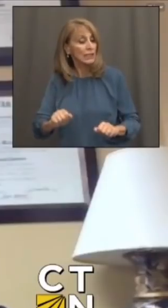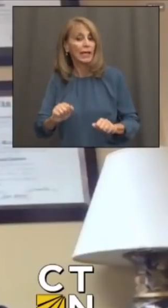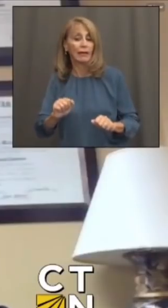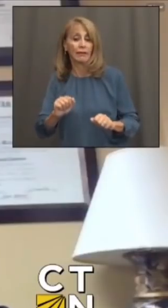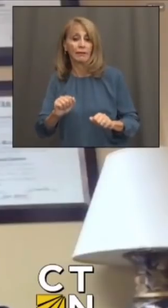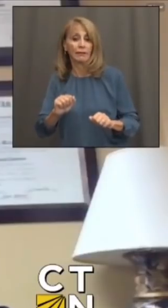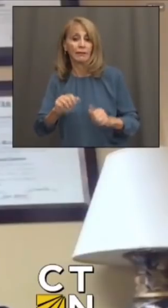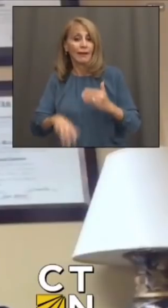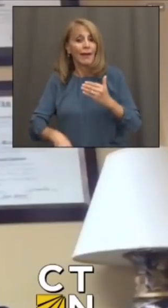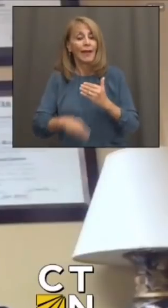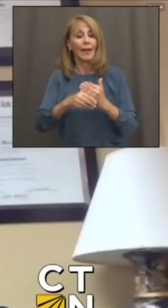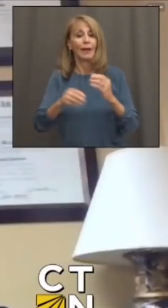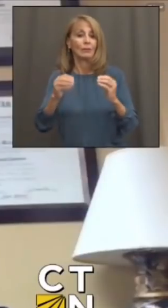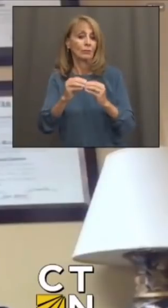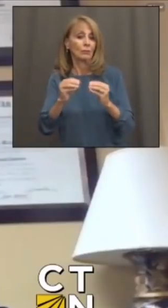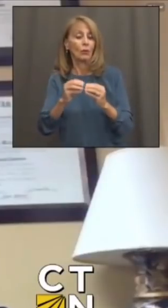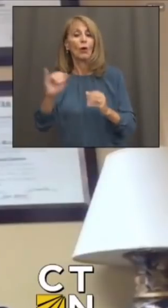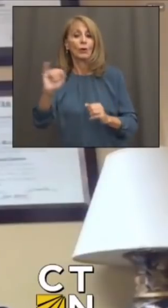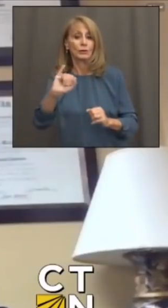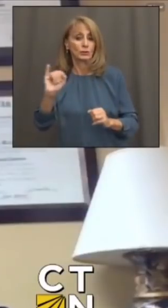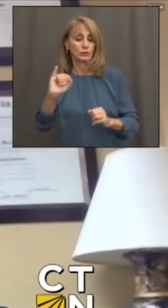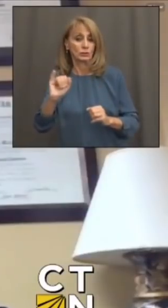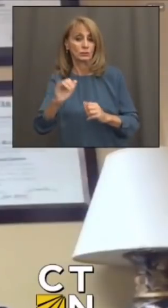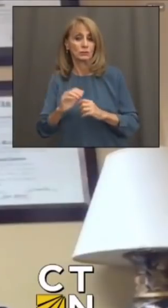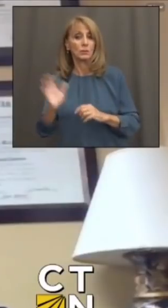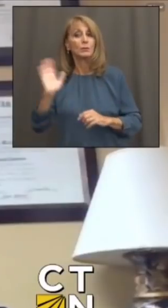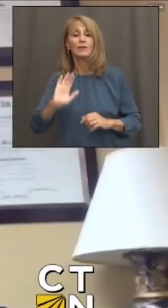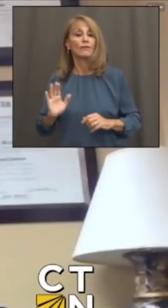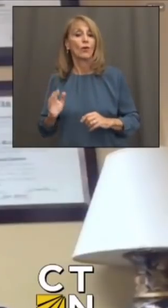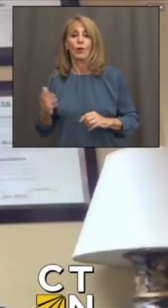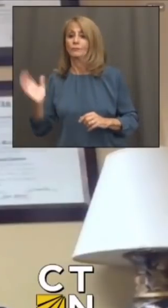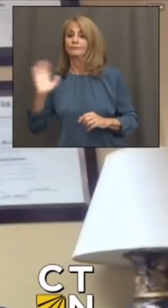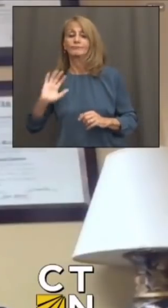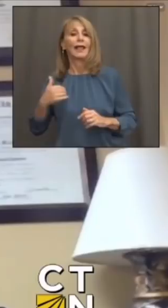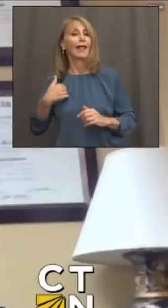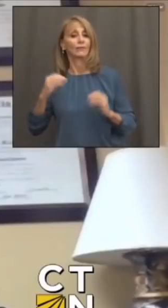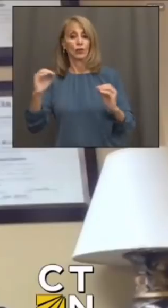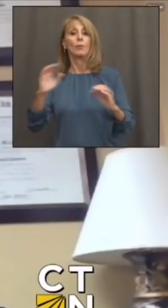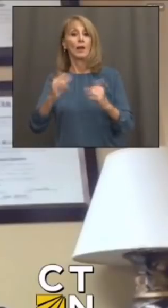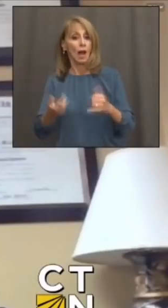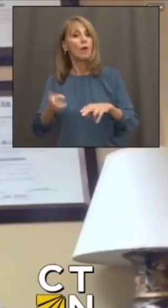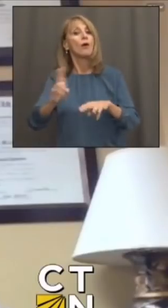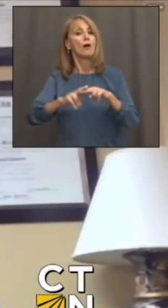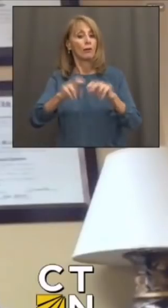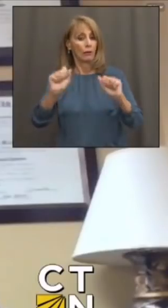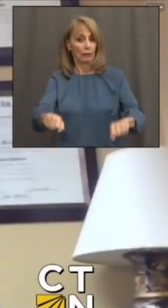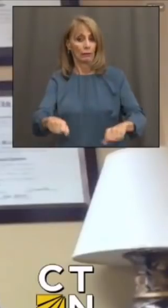additional subsidies that are available to them now, which was not available prior to the American Rescue Plan.